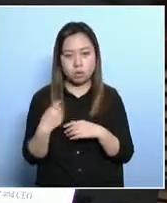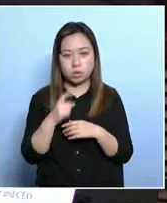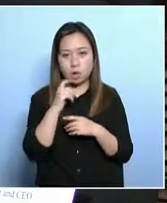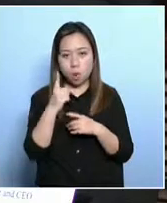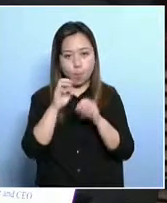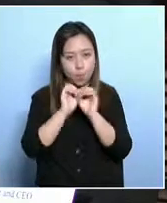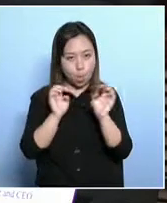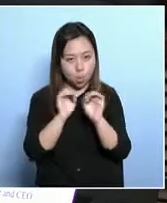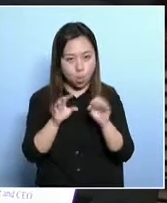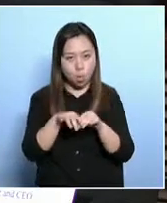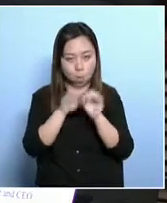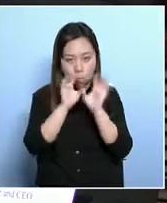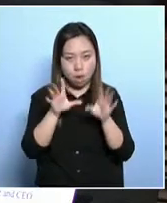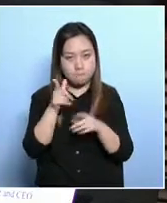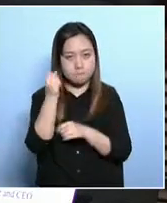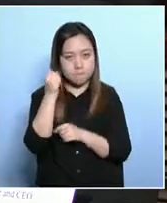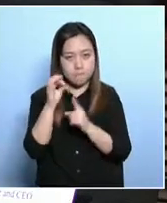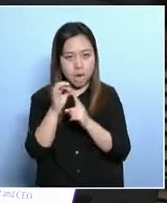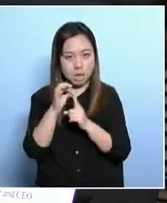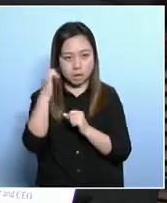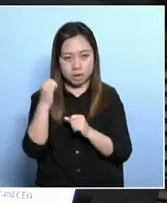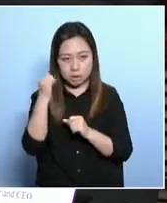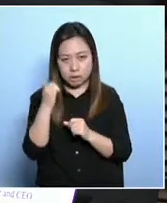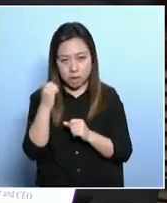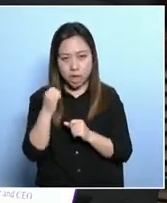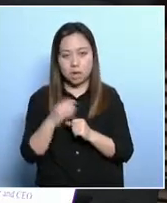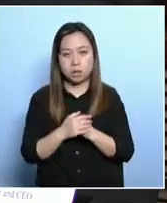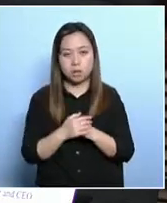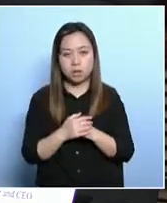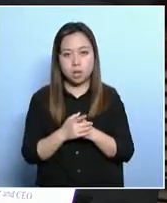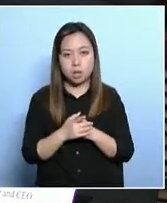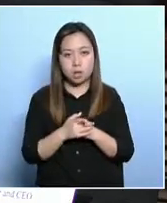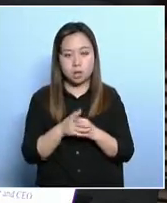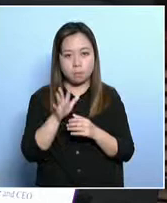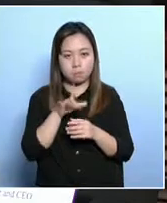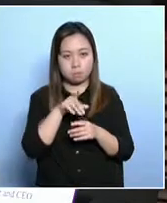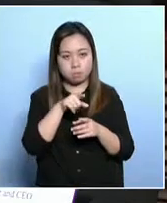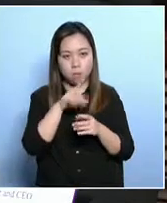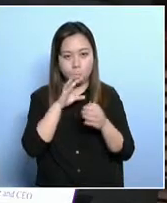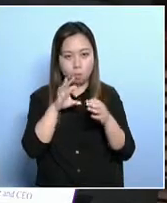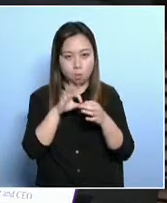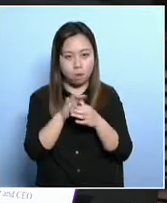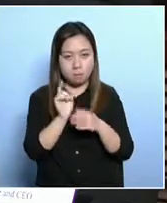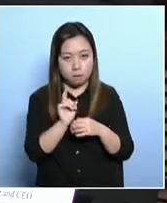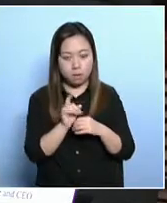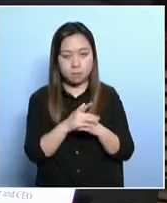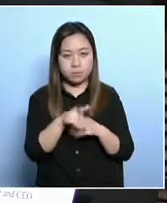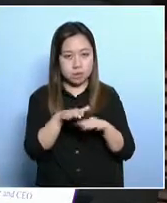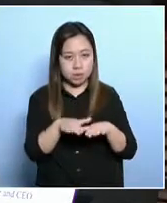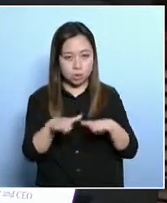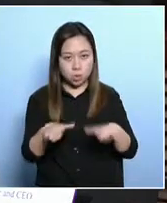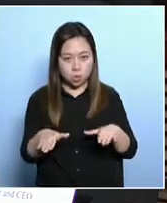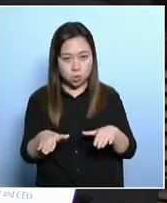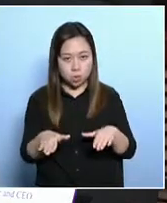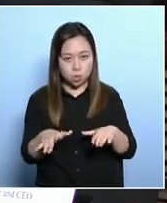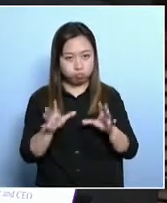Children. The Pakistani children population is the fastest growing population in the whole of Hong Kong. After